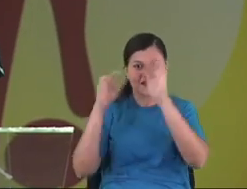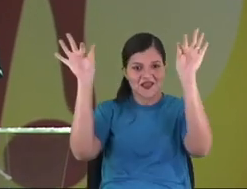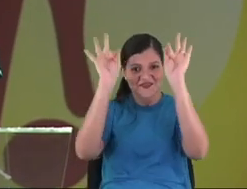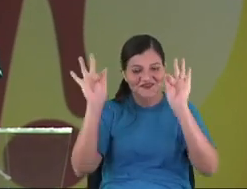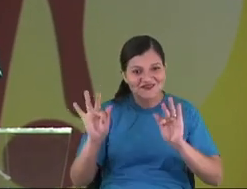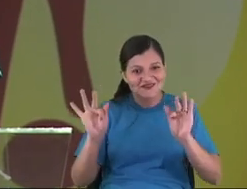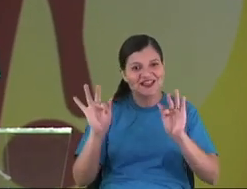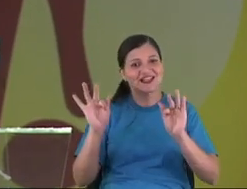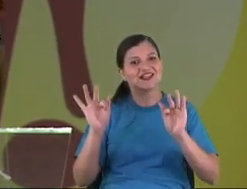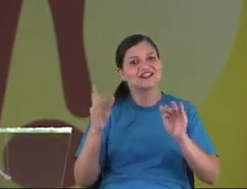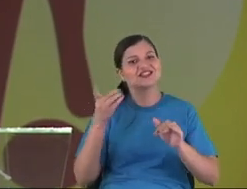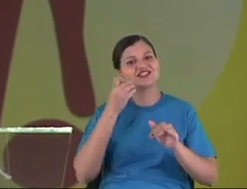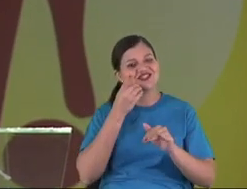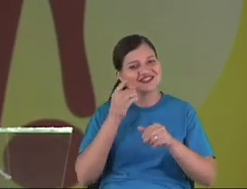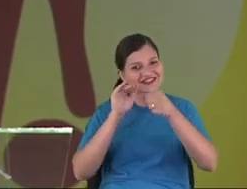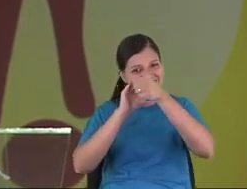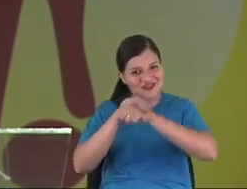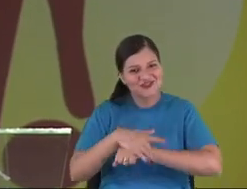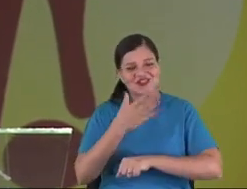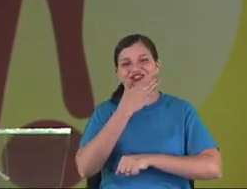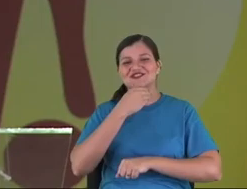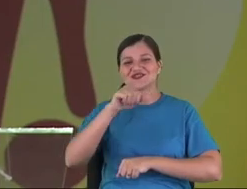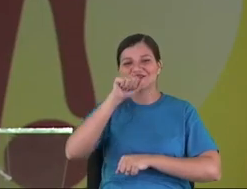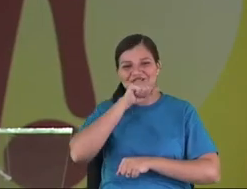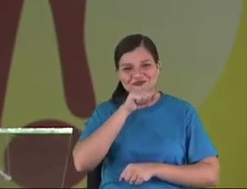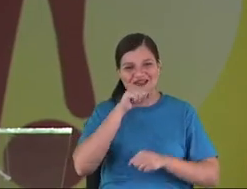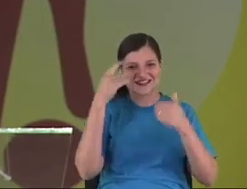Happy and night Father's Day.